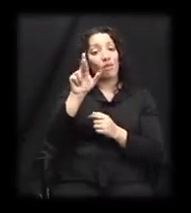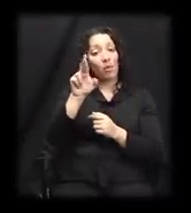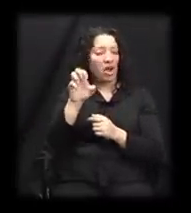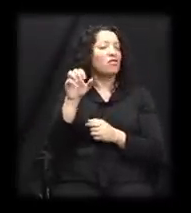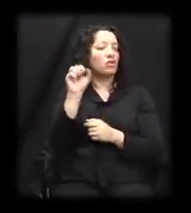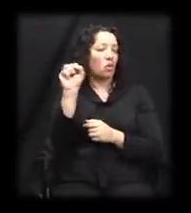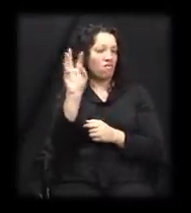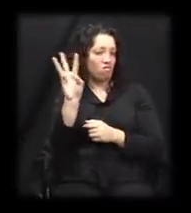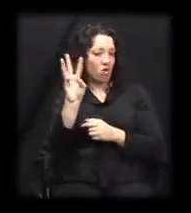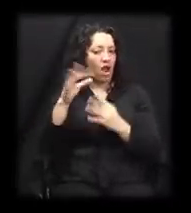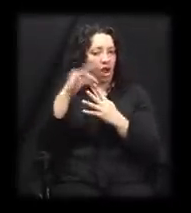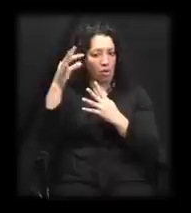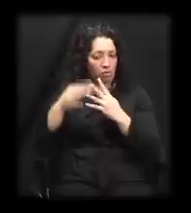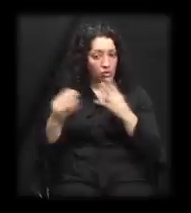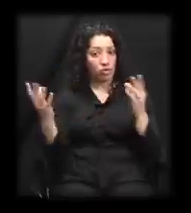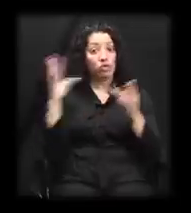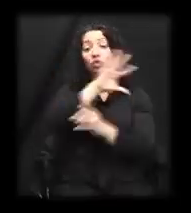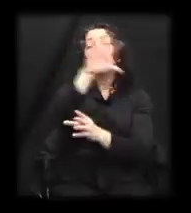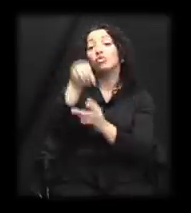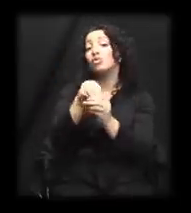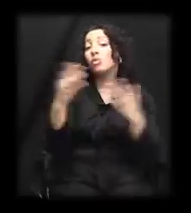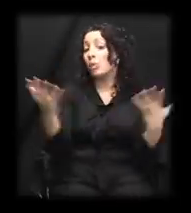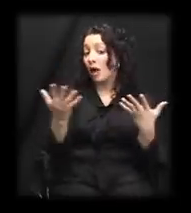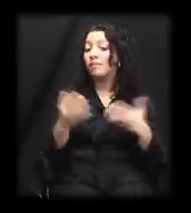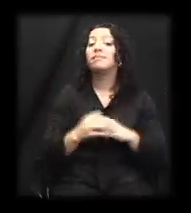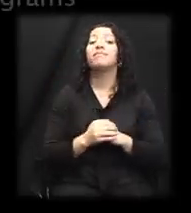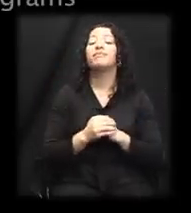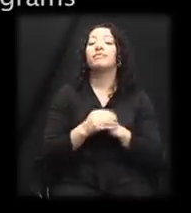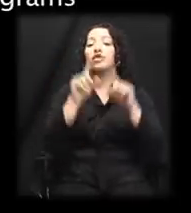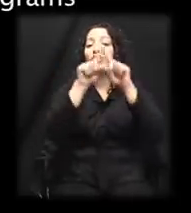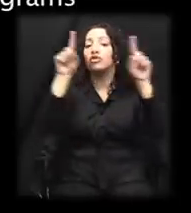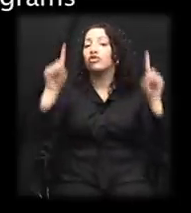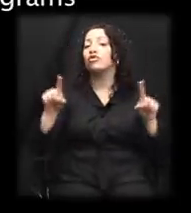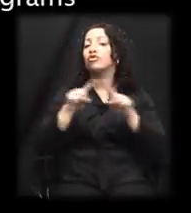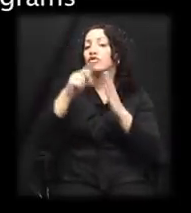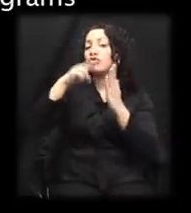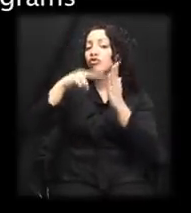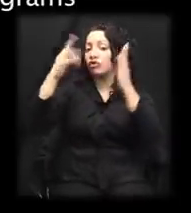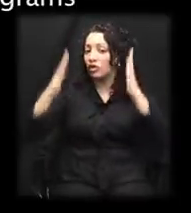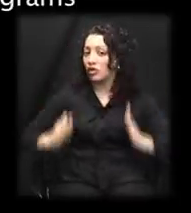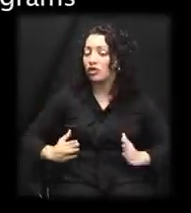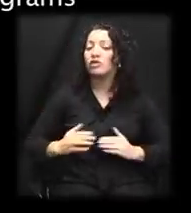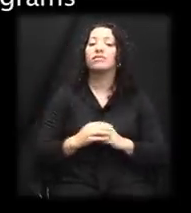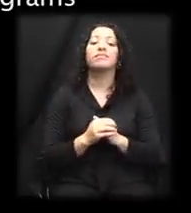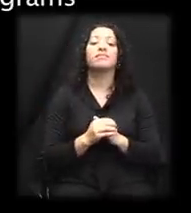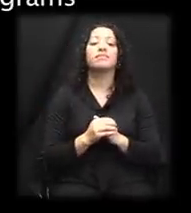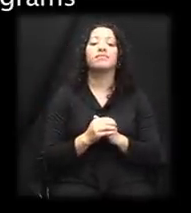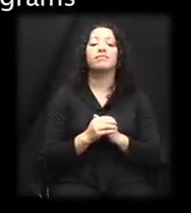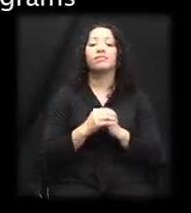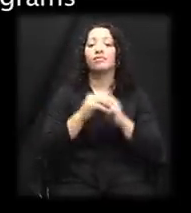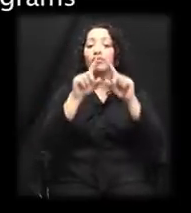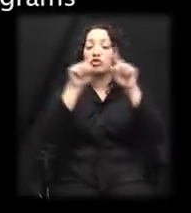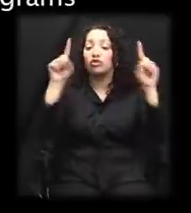screen magnification programs,